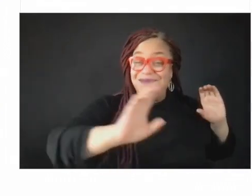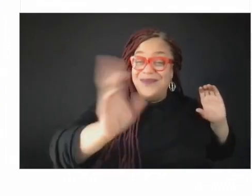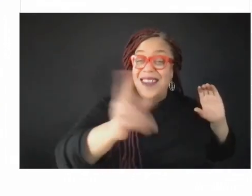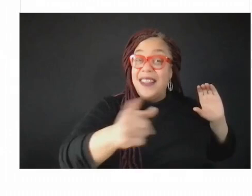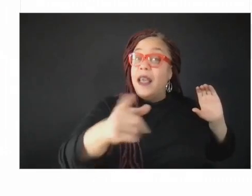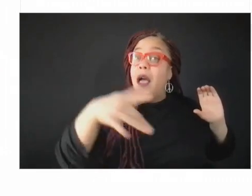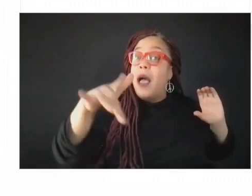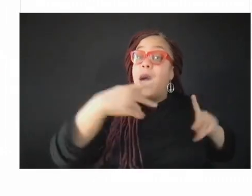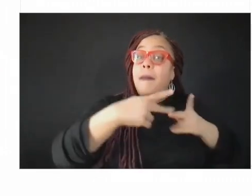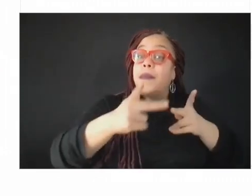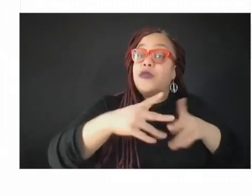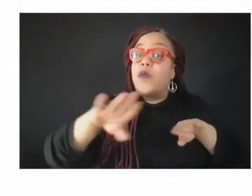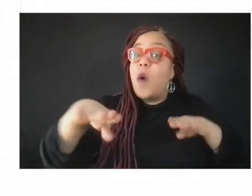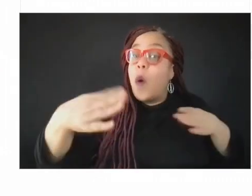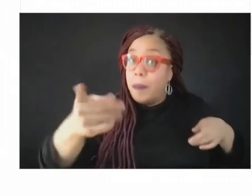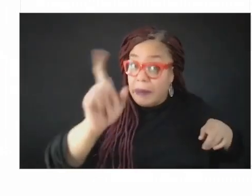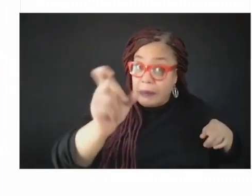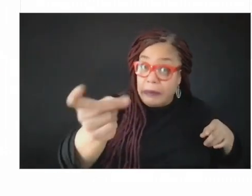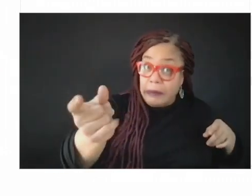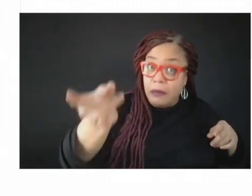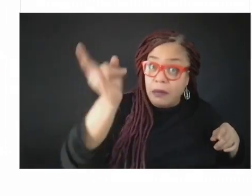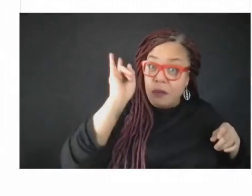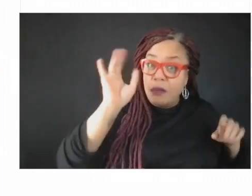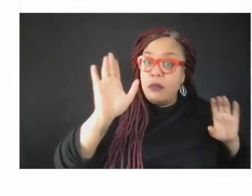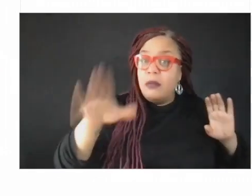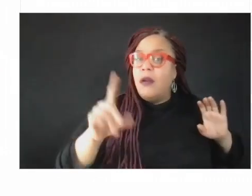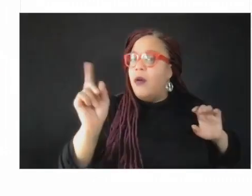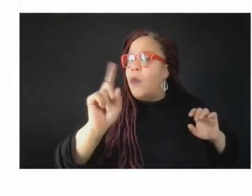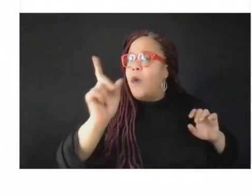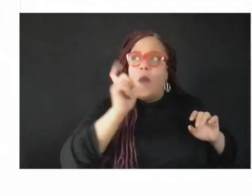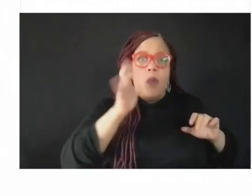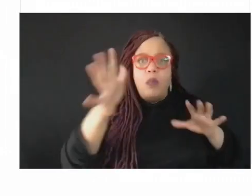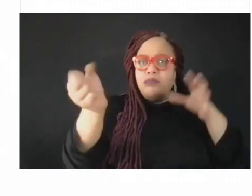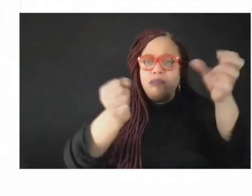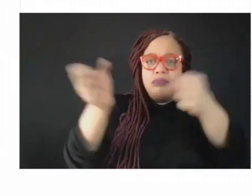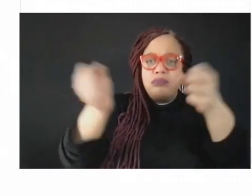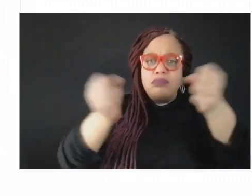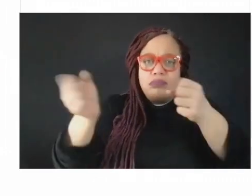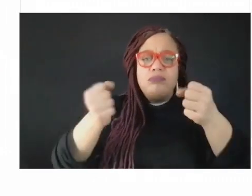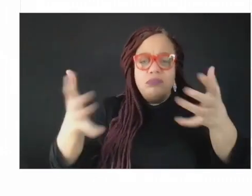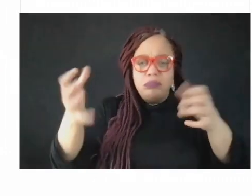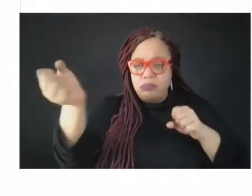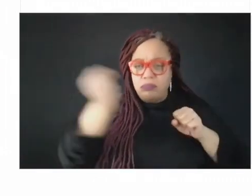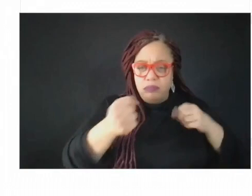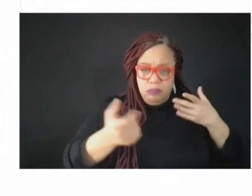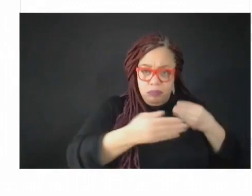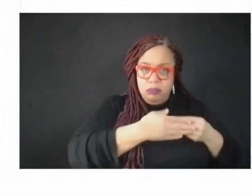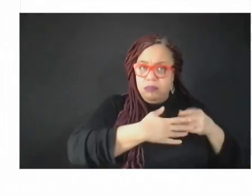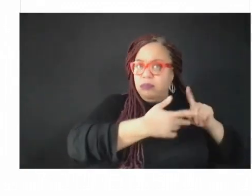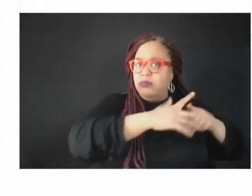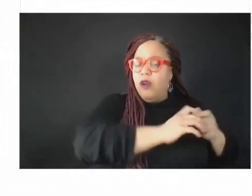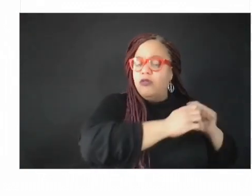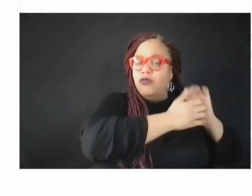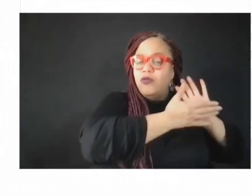so where are these people going to come from? One of the things that we're afraid of is making sure that